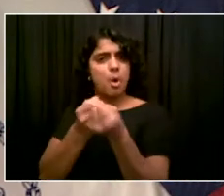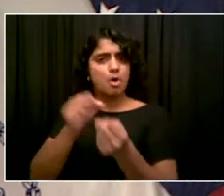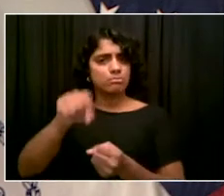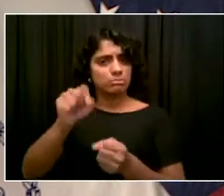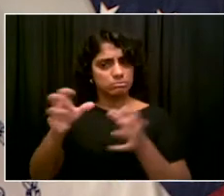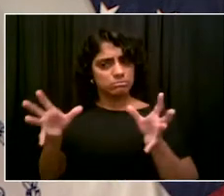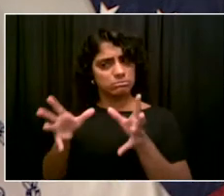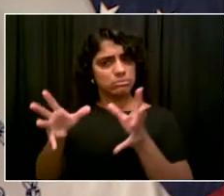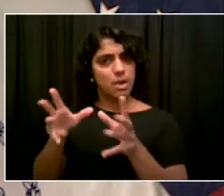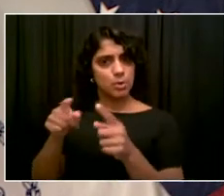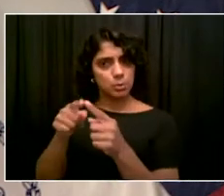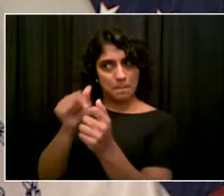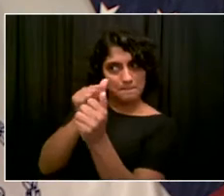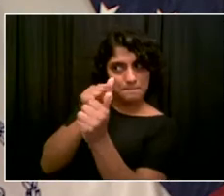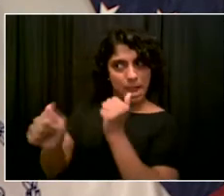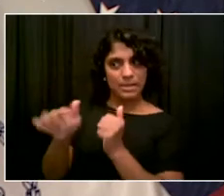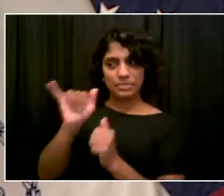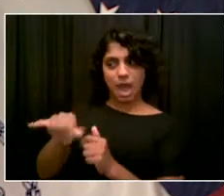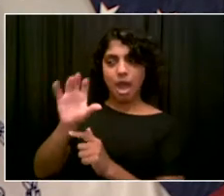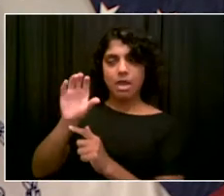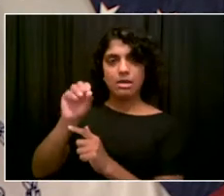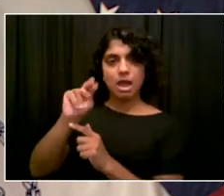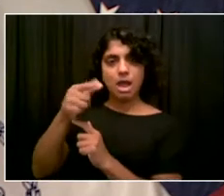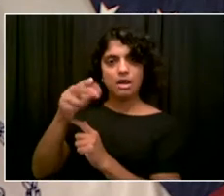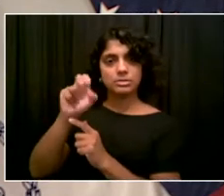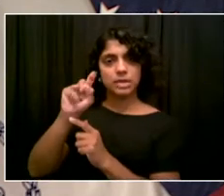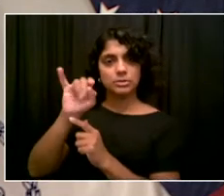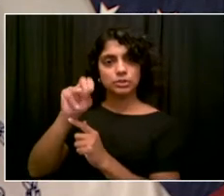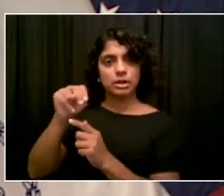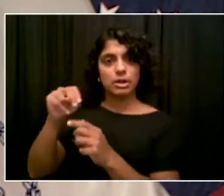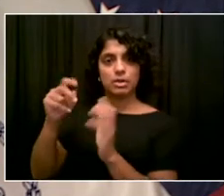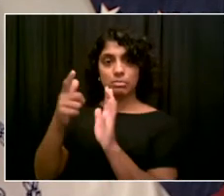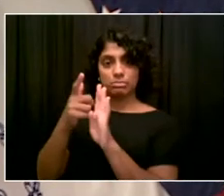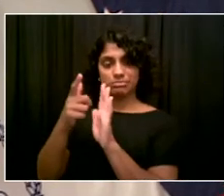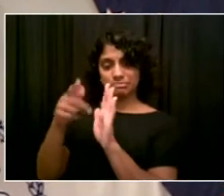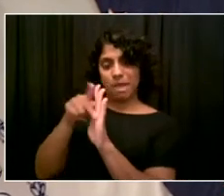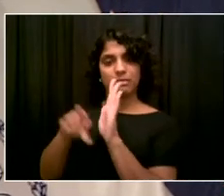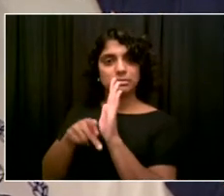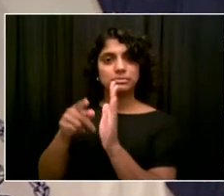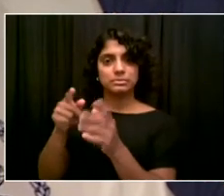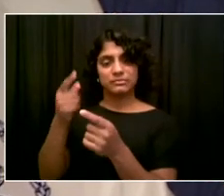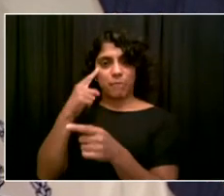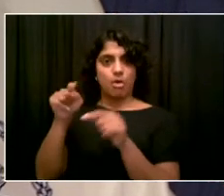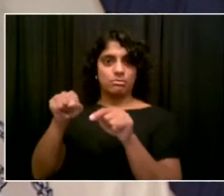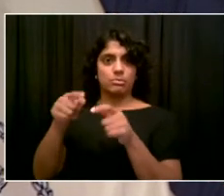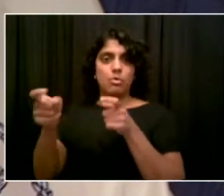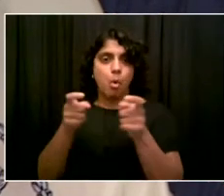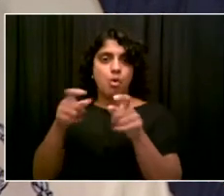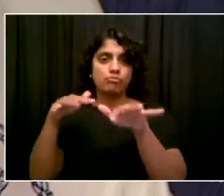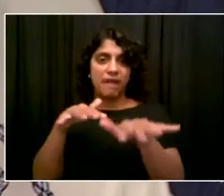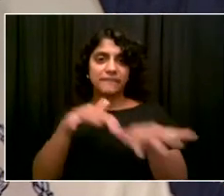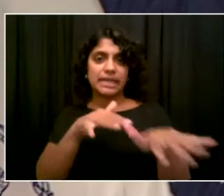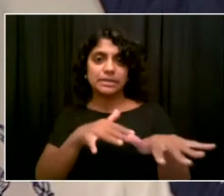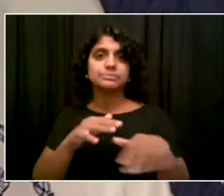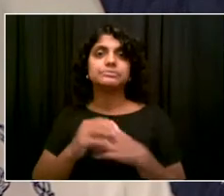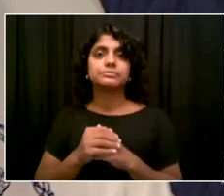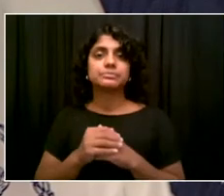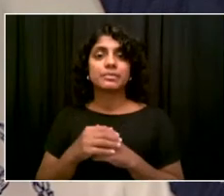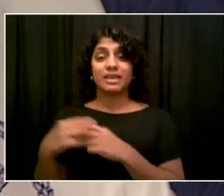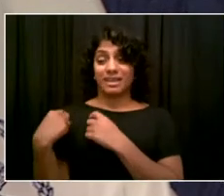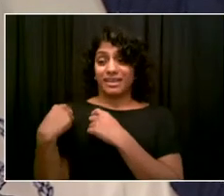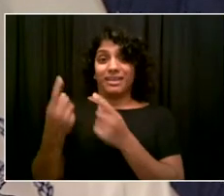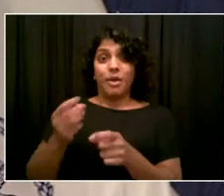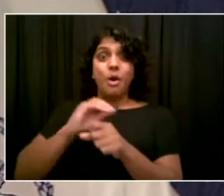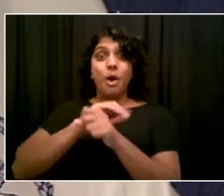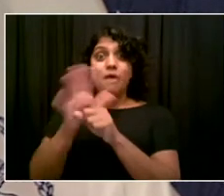Reducing congestion. Obviously, people turn back to their cars intensely during COVID. We need to get people back into mass transit, and we need